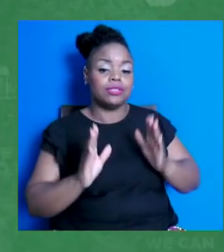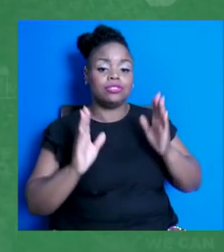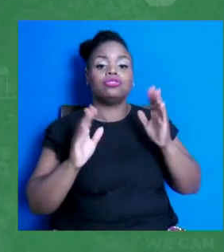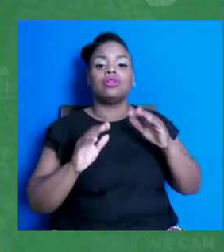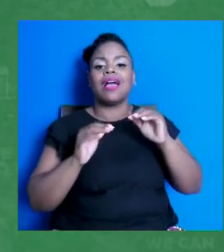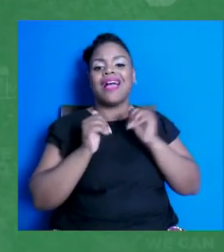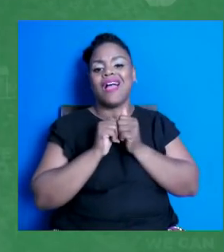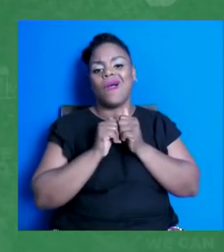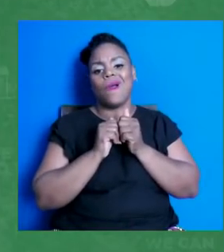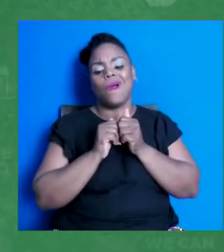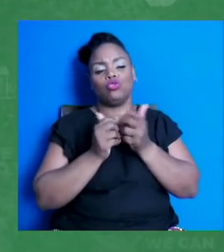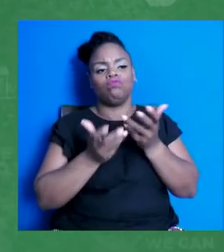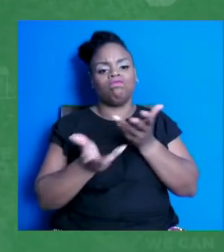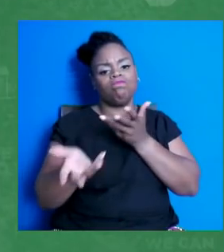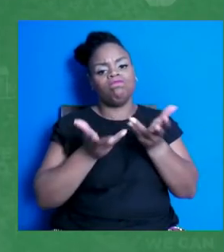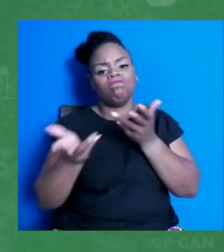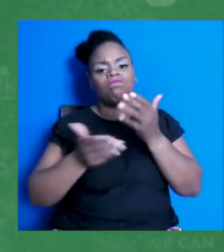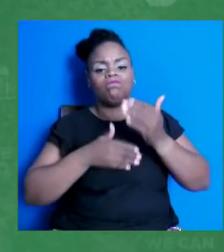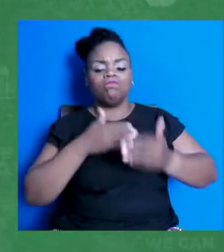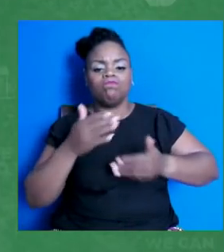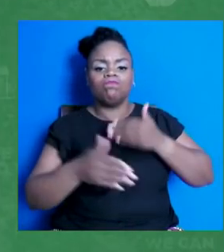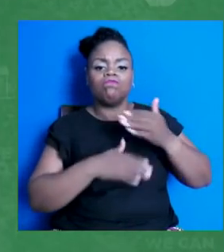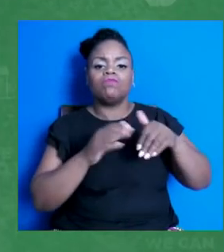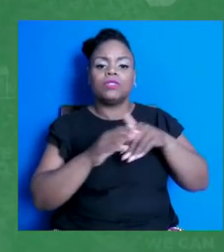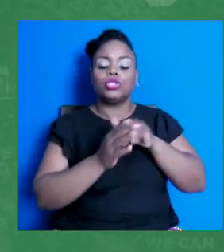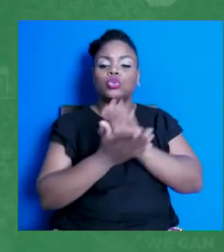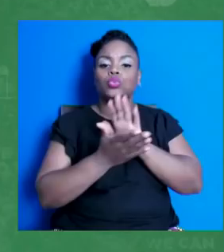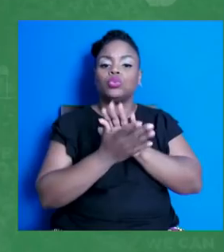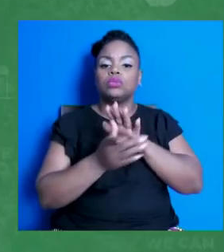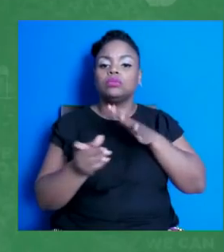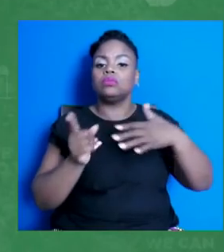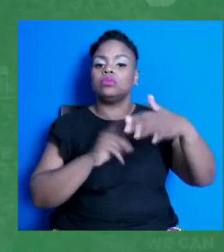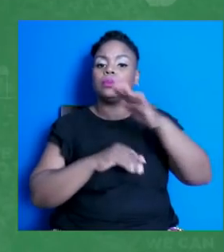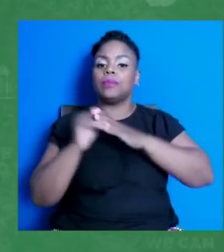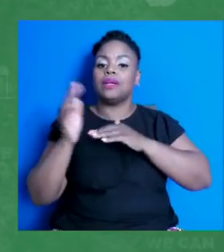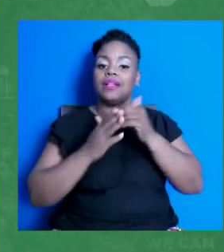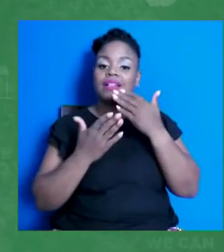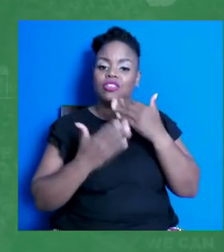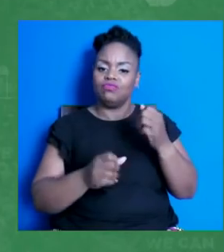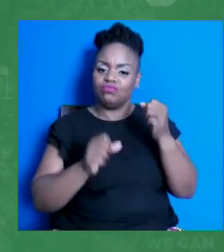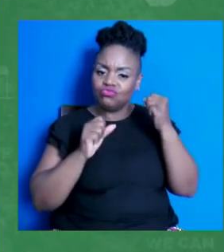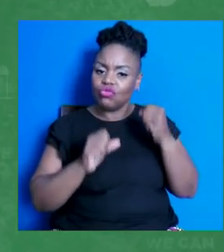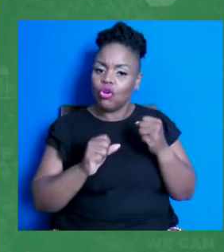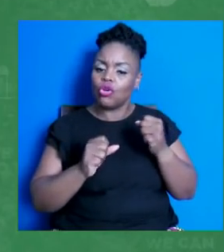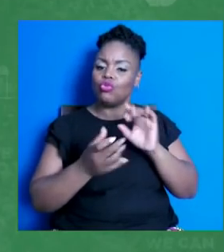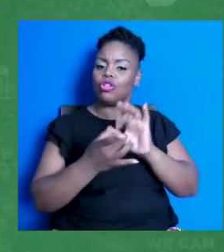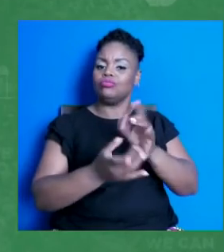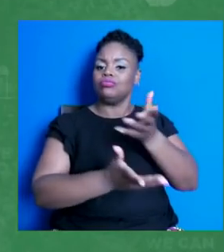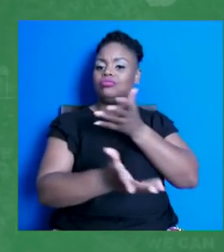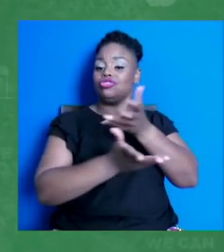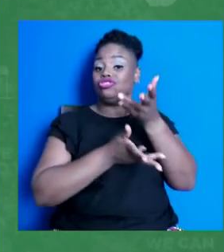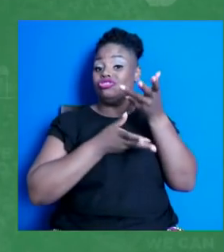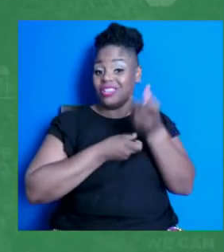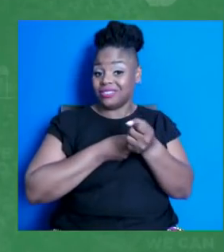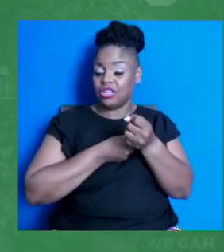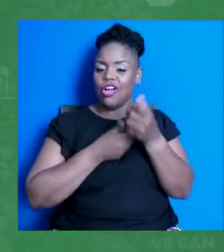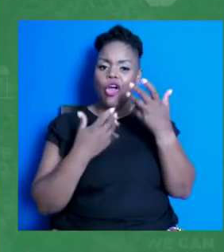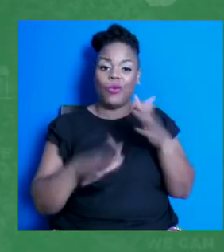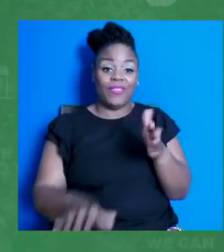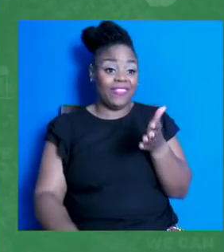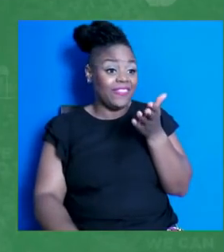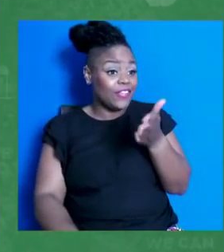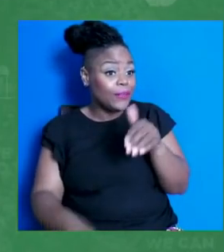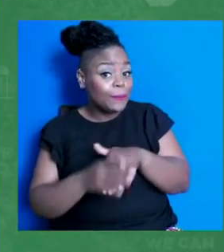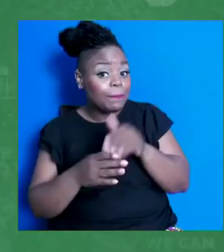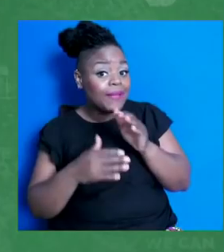within a school setting and building upon those relationships that are already existing and that trust that already exists between you and either parents